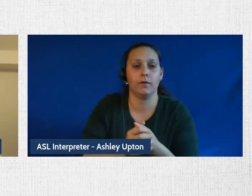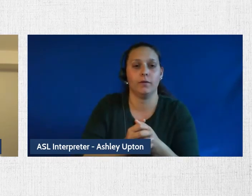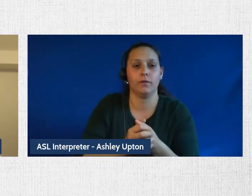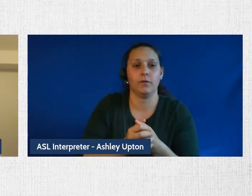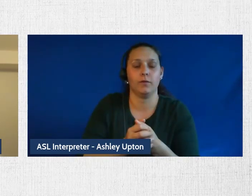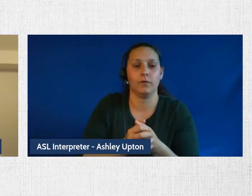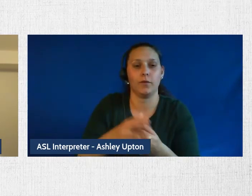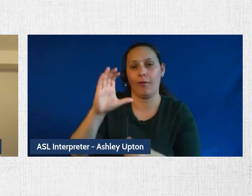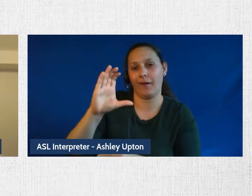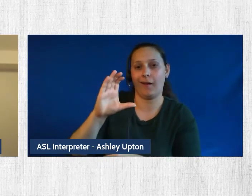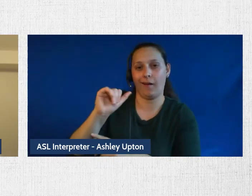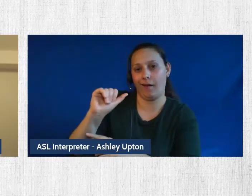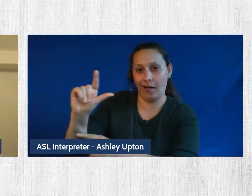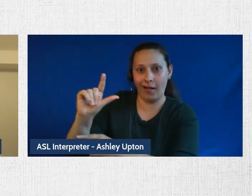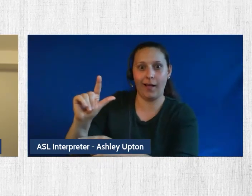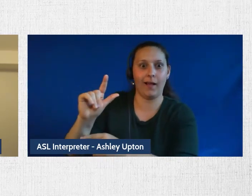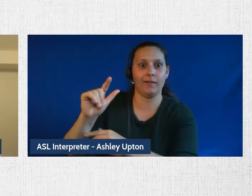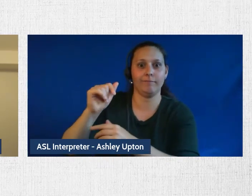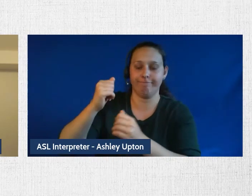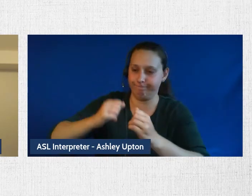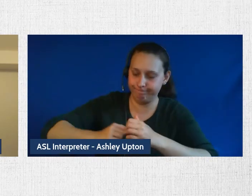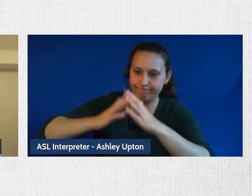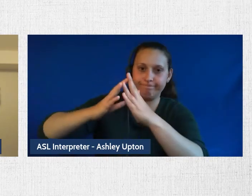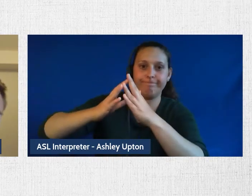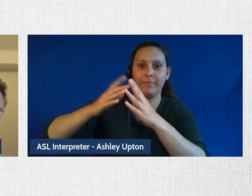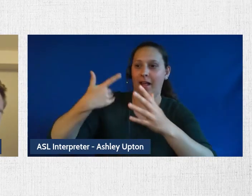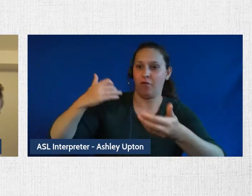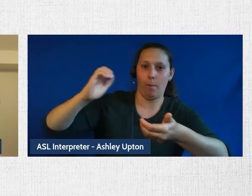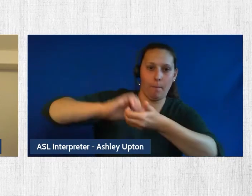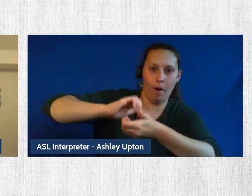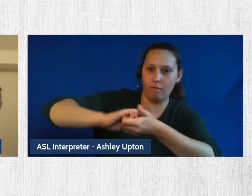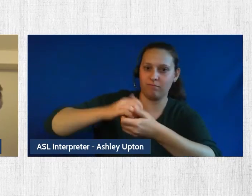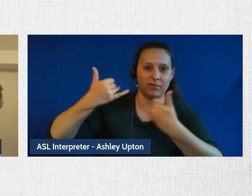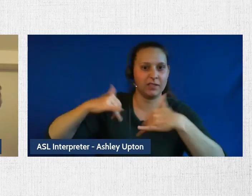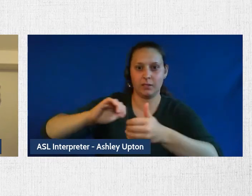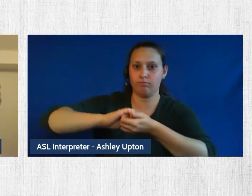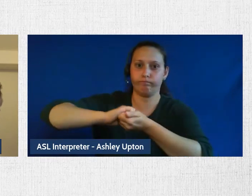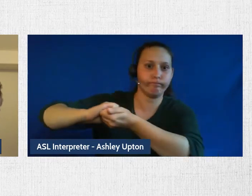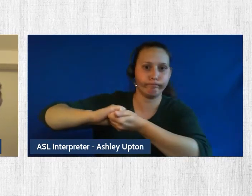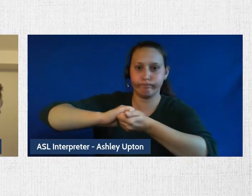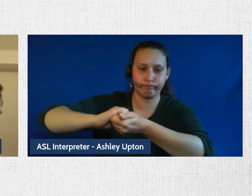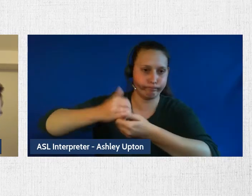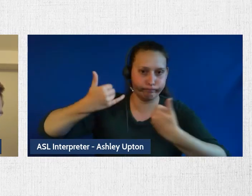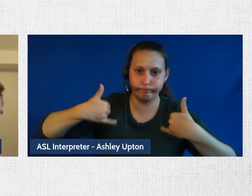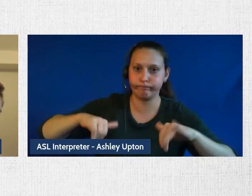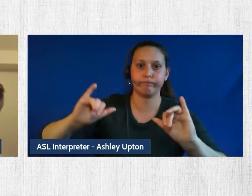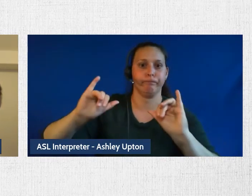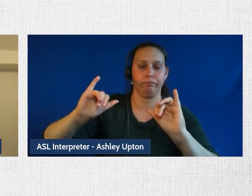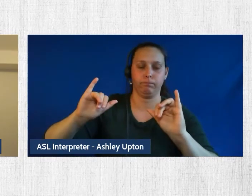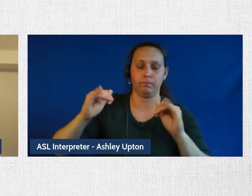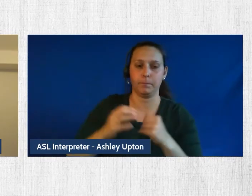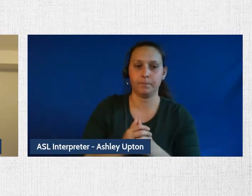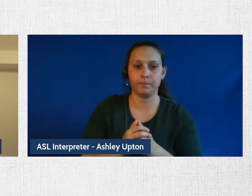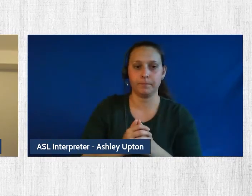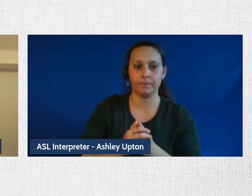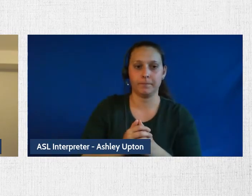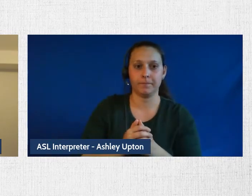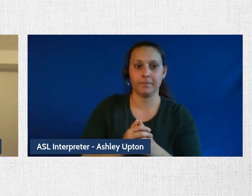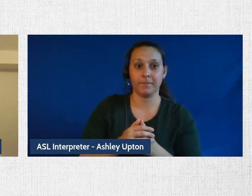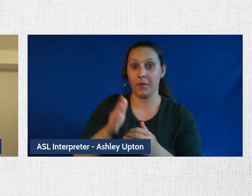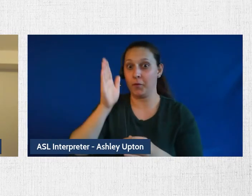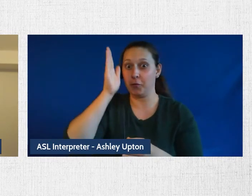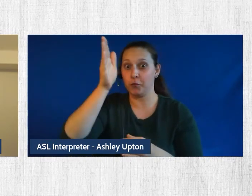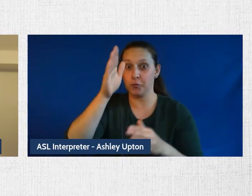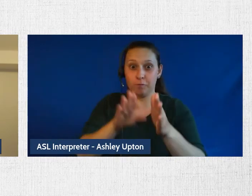out of a partnership, and we still work very collaboratively now. And, you I only see it growing in the future